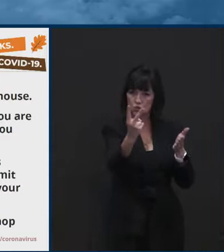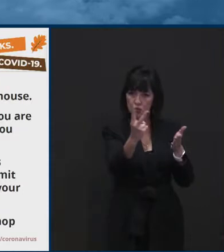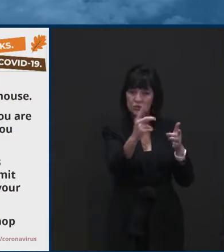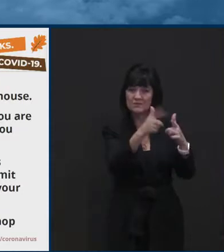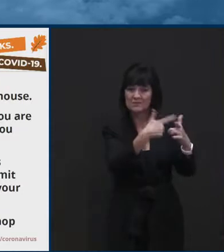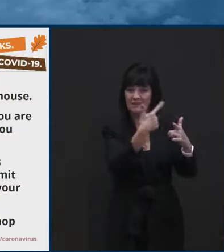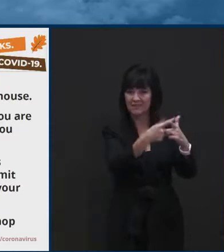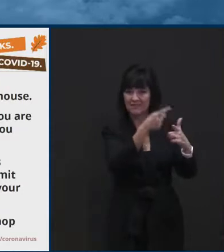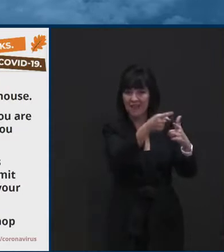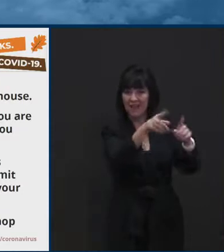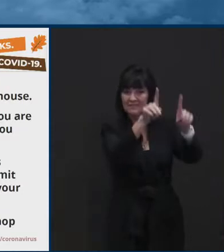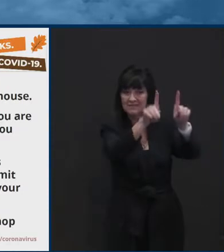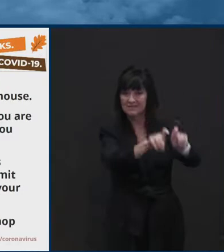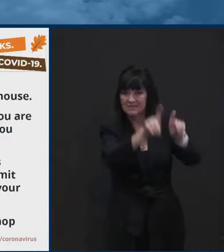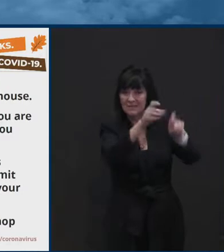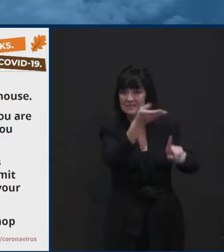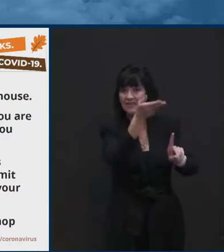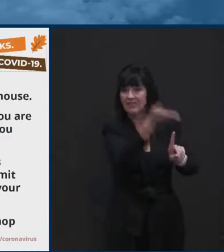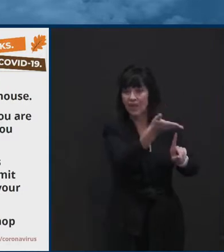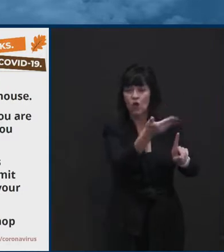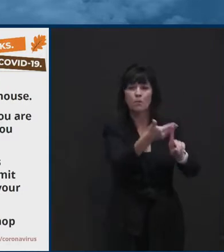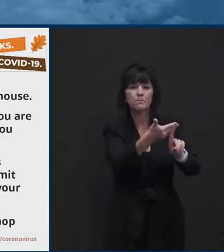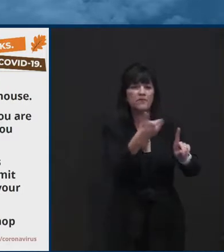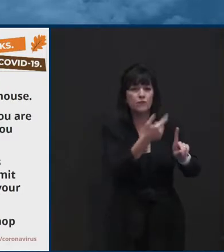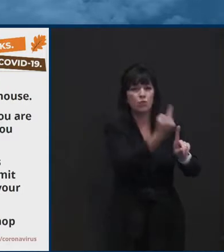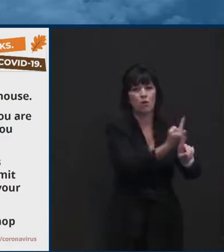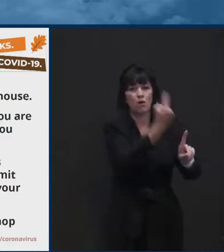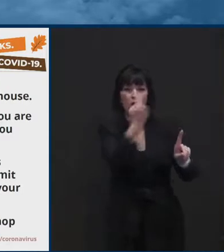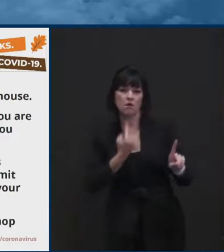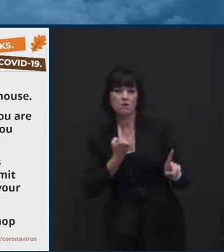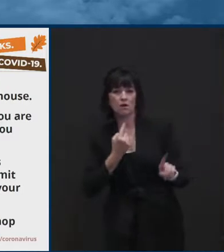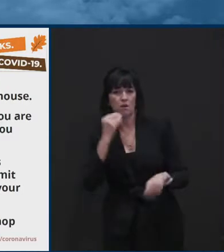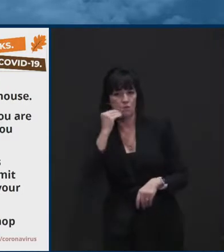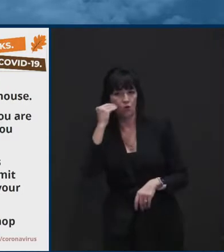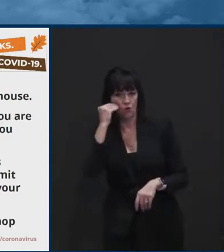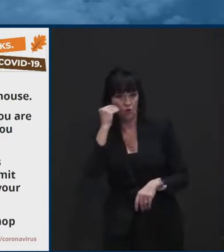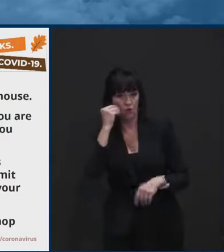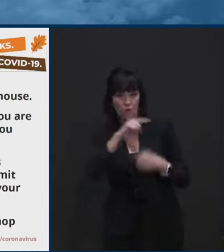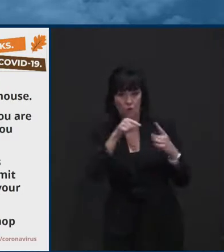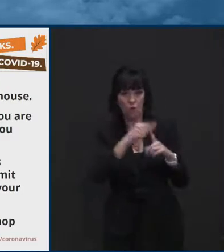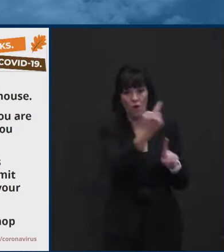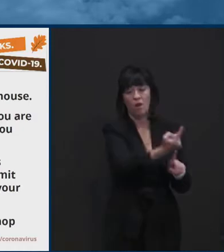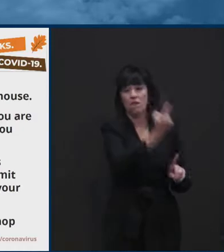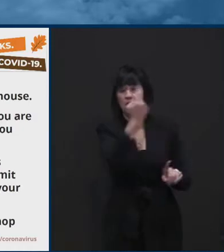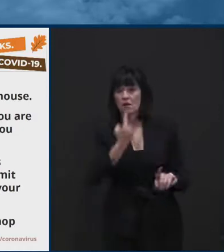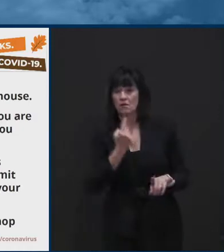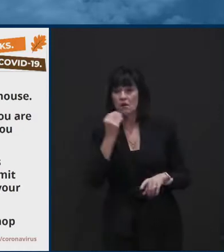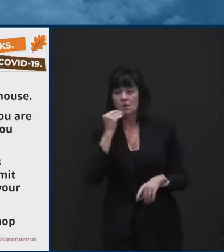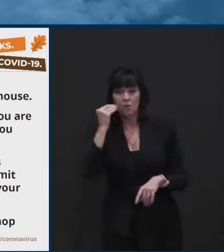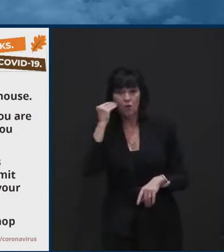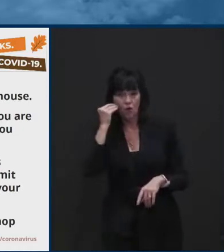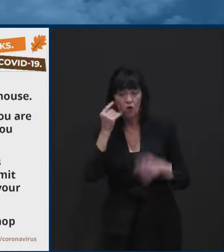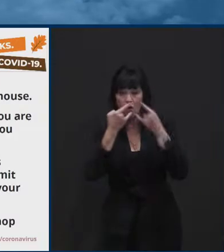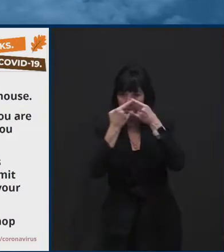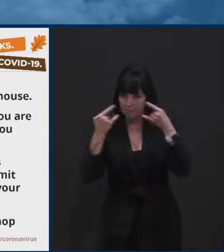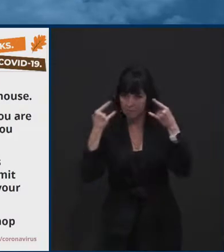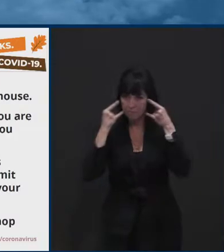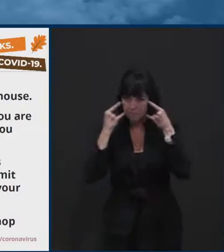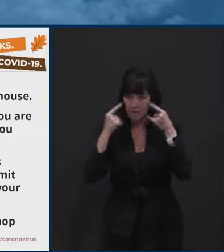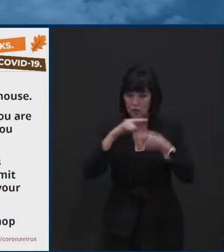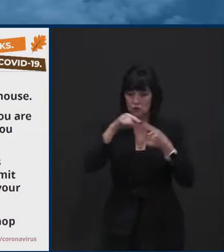they go home. And, uh, when they arrive home, wear a mask when they're arriving or when they're around others,